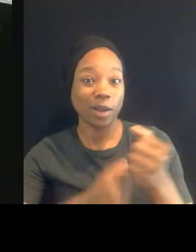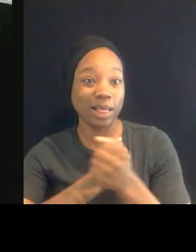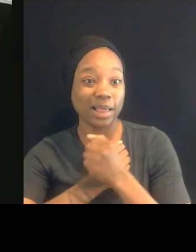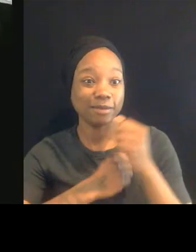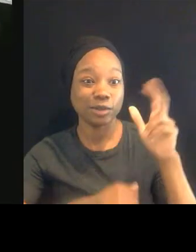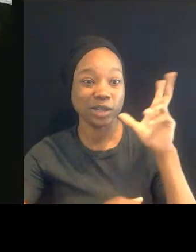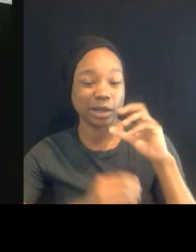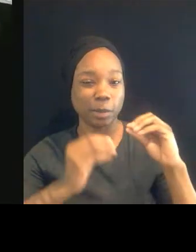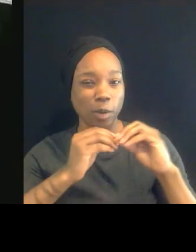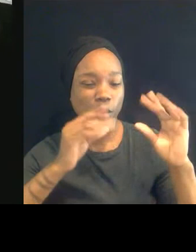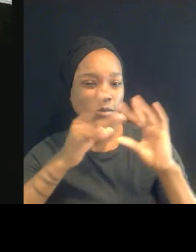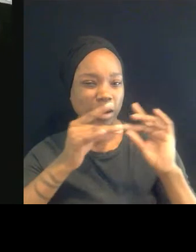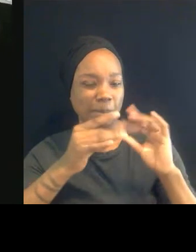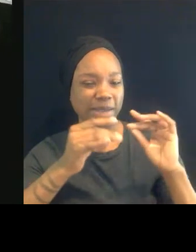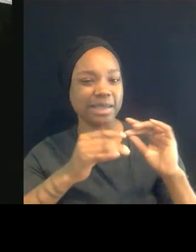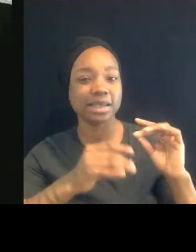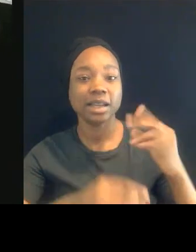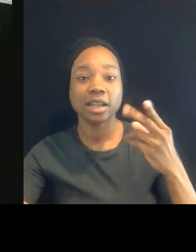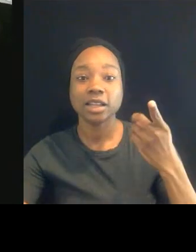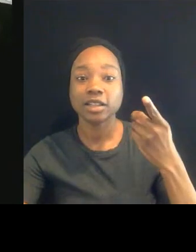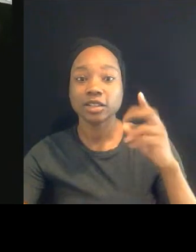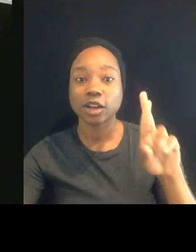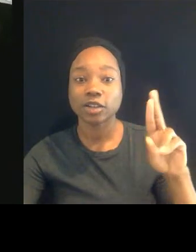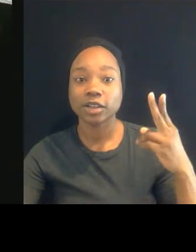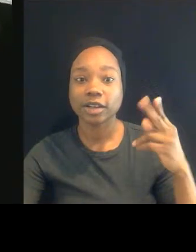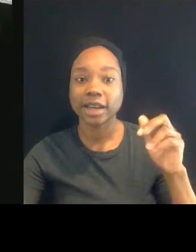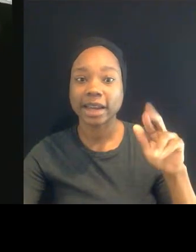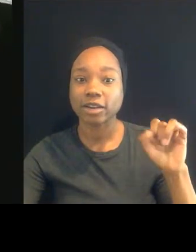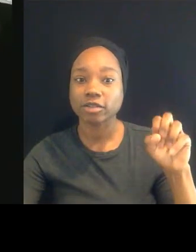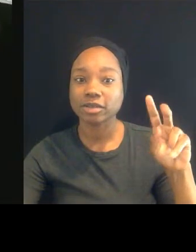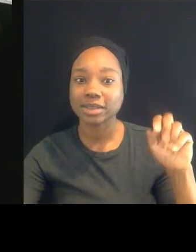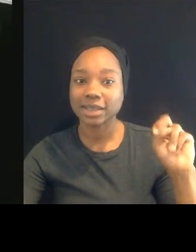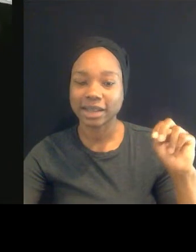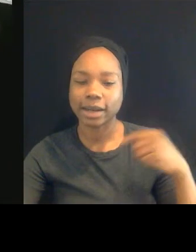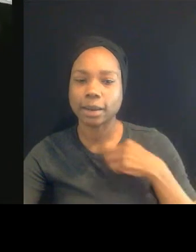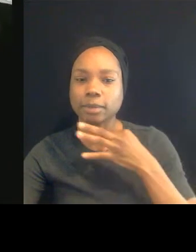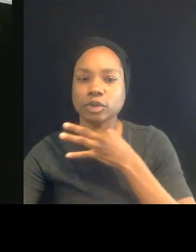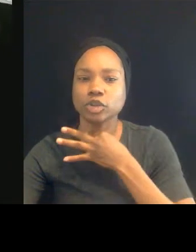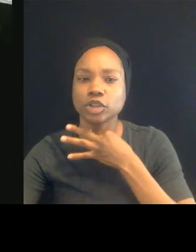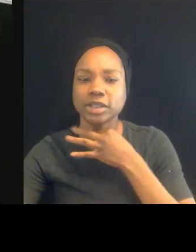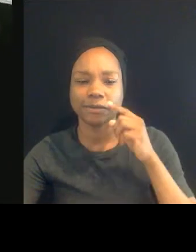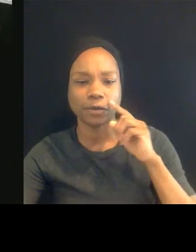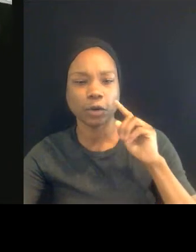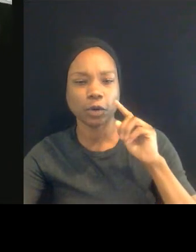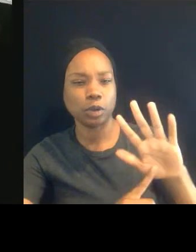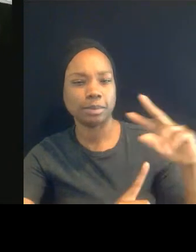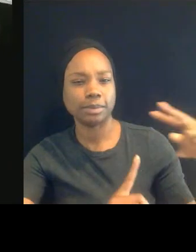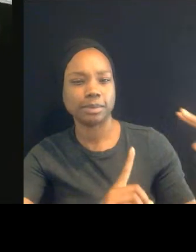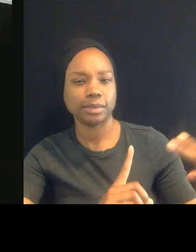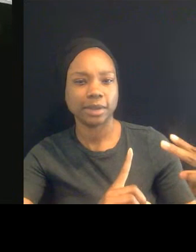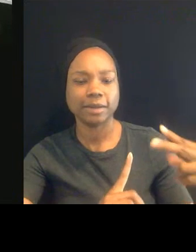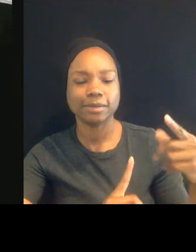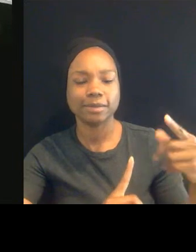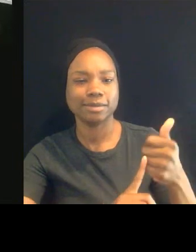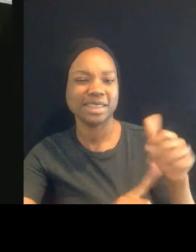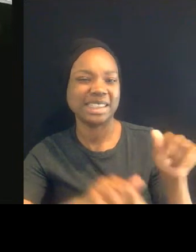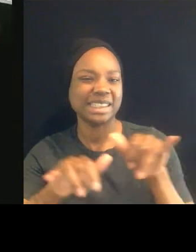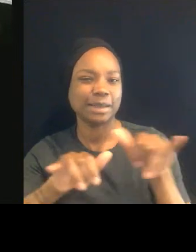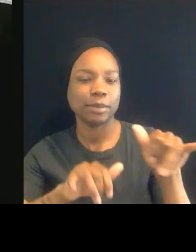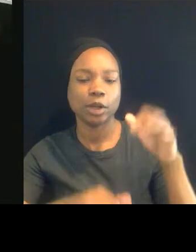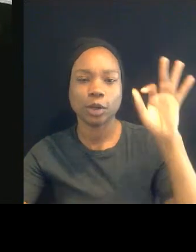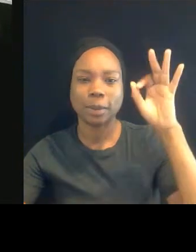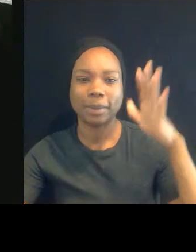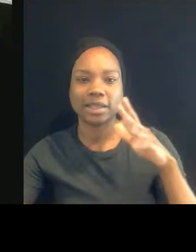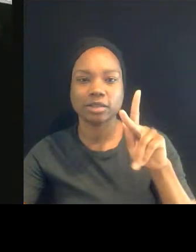as a person who is tasked with, like Pastor Kaji, helping us grieve, but also helping